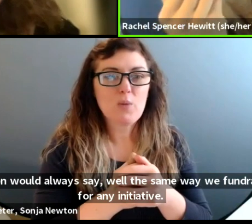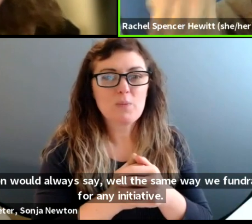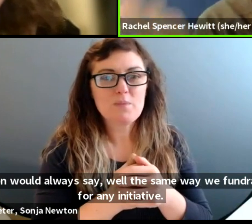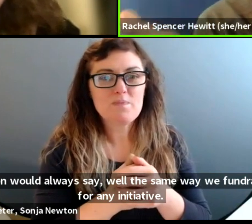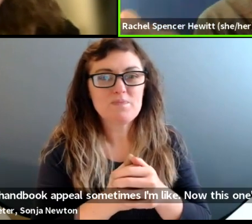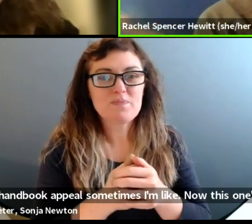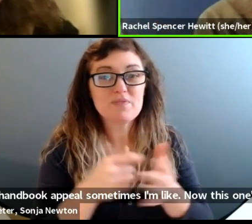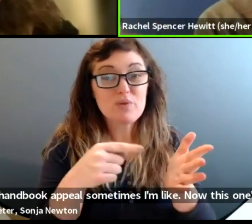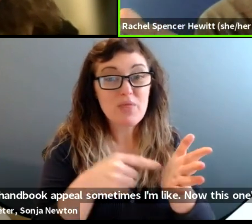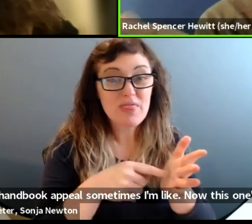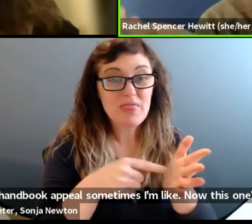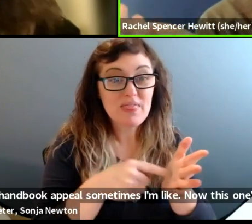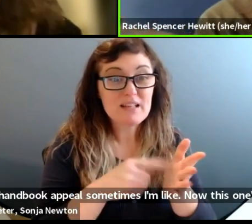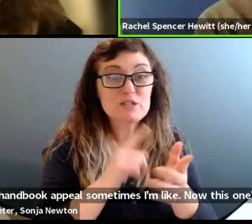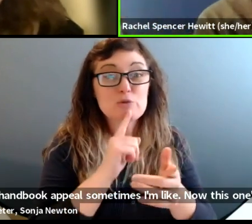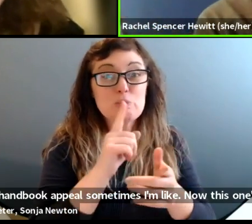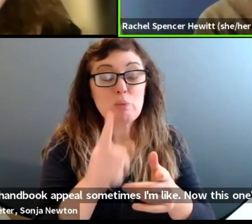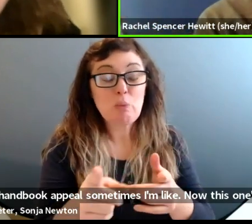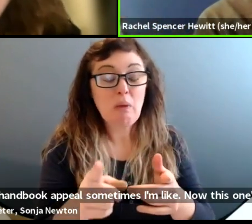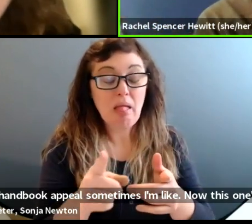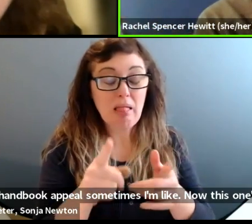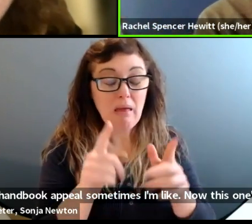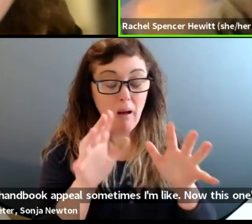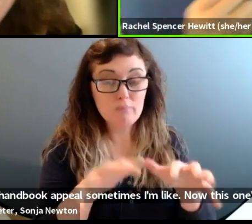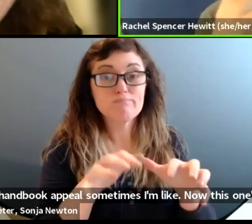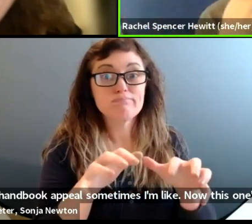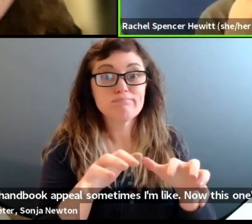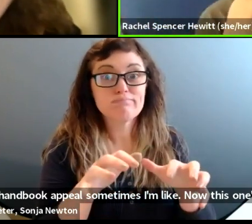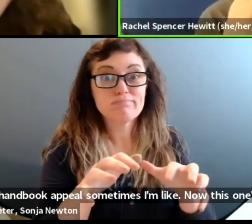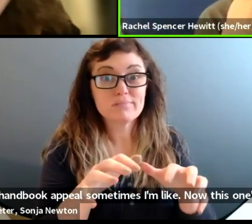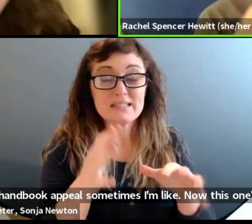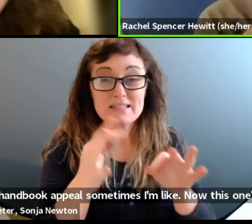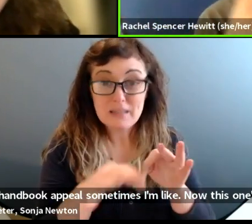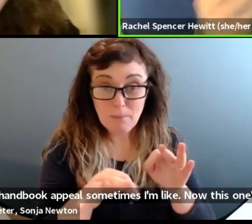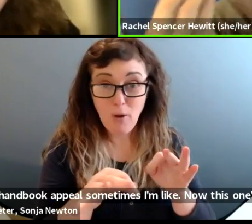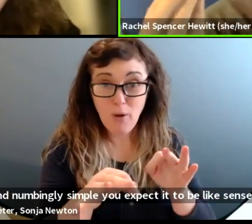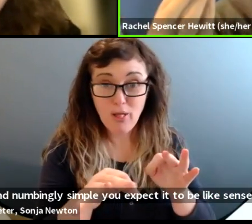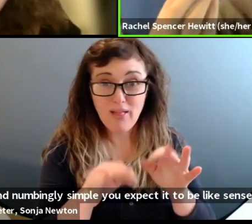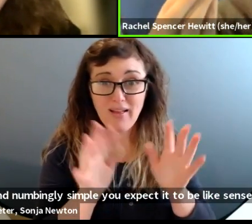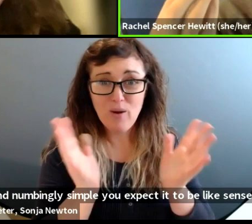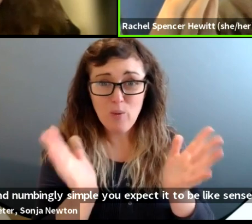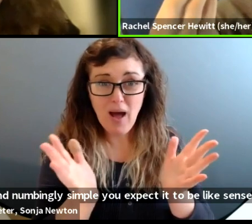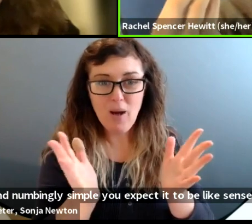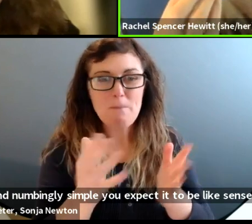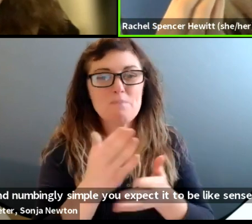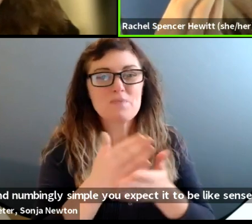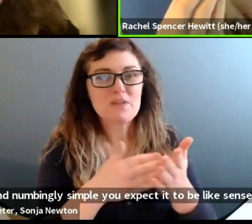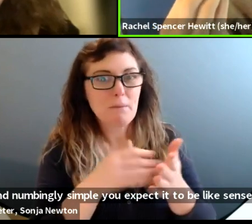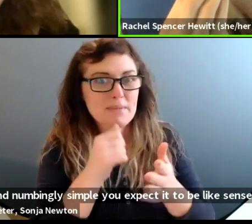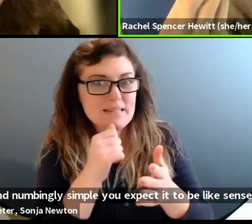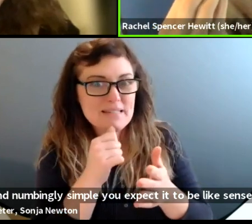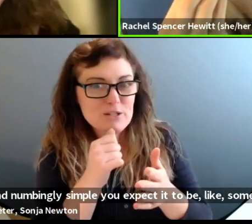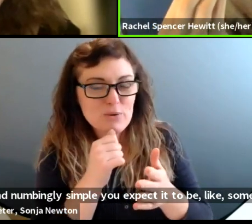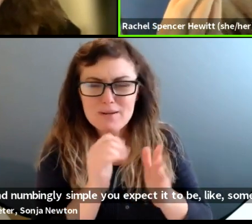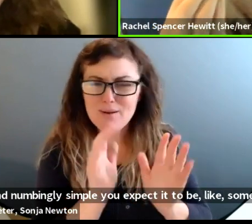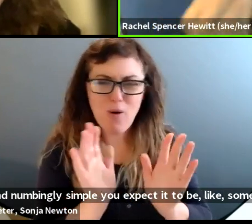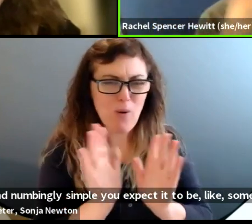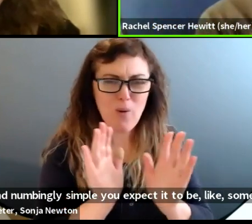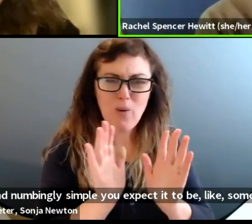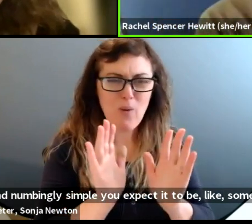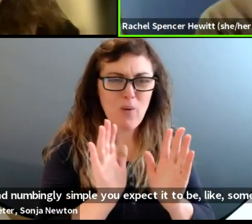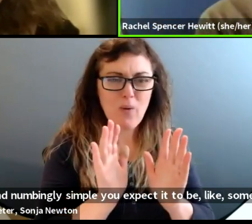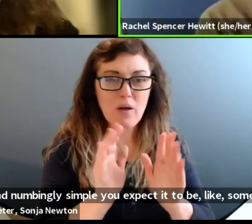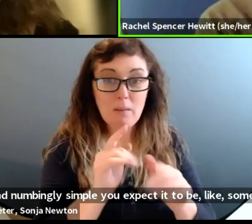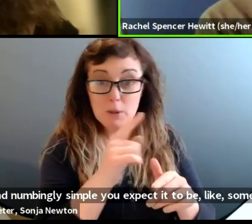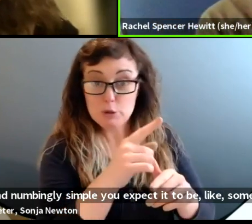now this one's mind numbingly simple. You expect it to be kind of like some secret sauce, but it's actually just about saying, do you